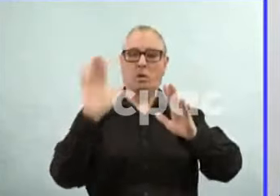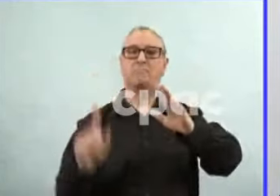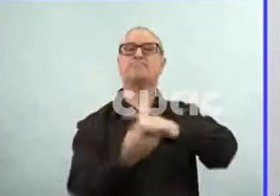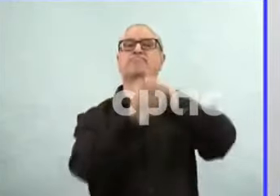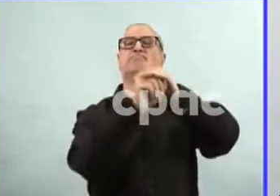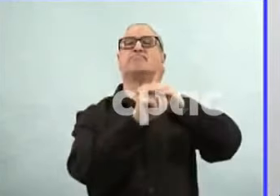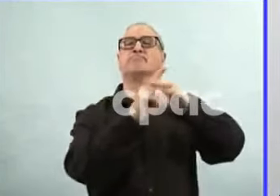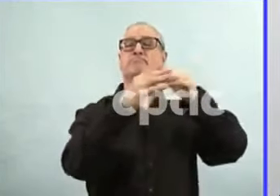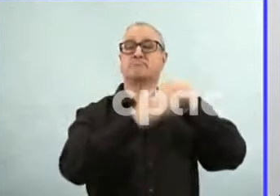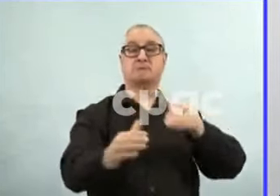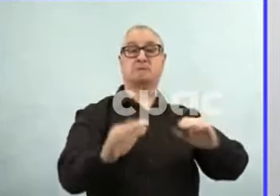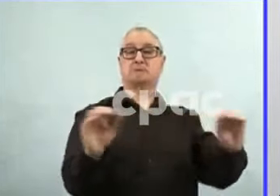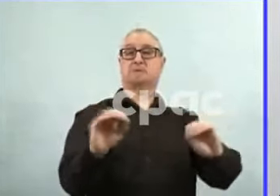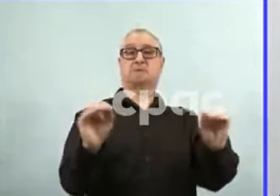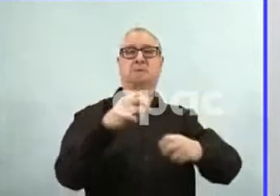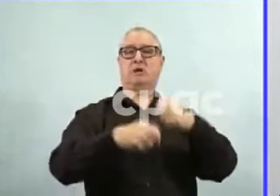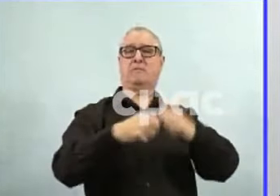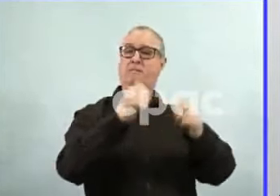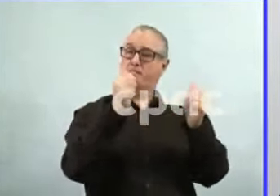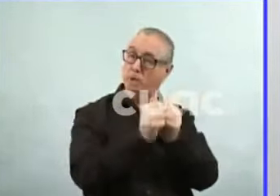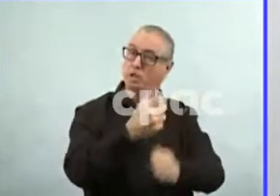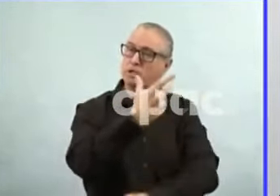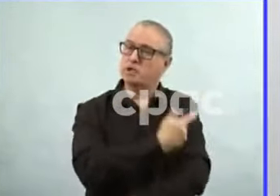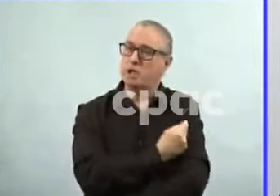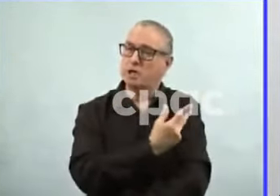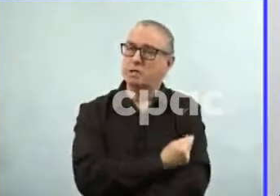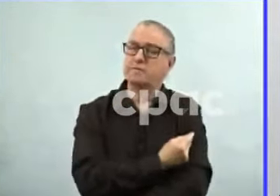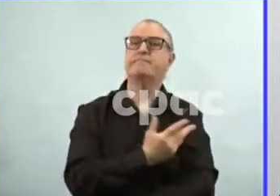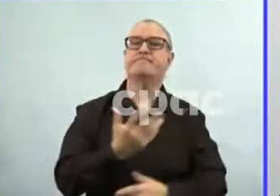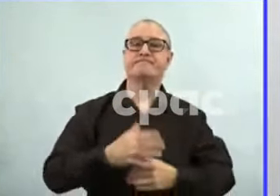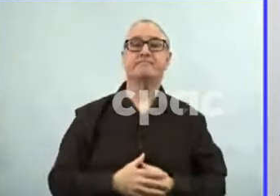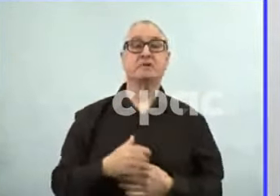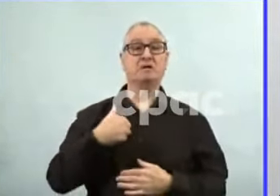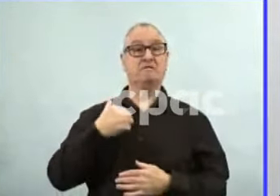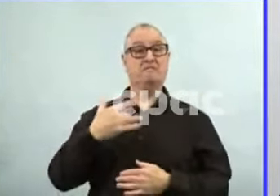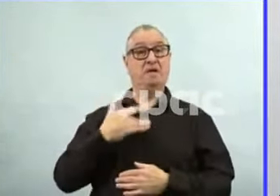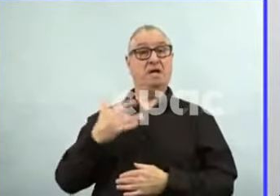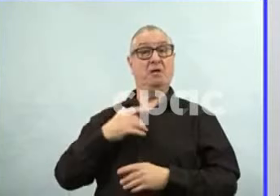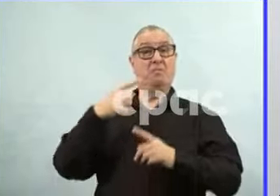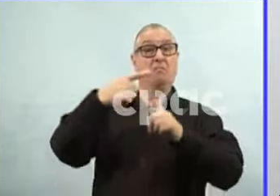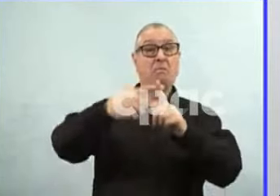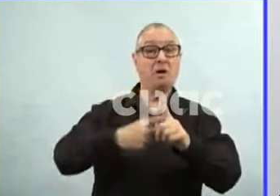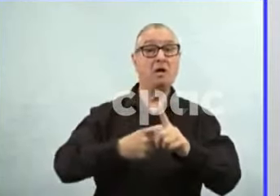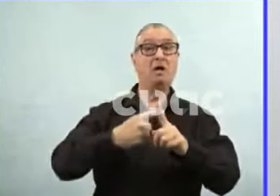-threatening or unexpected side effects perhaps months or years after getting the vaccine.